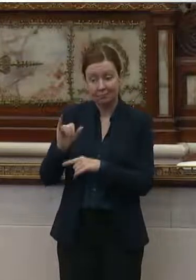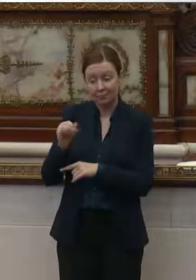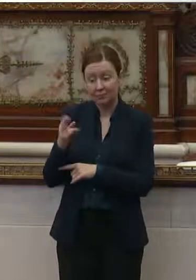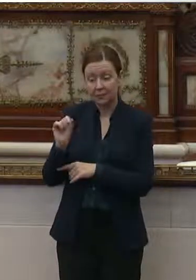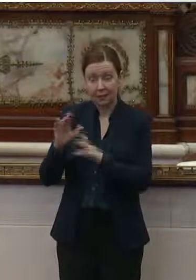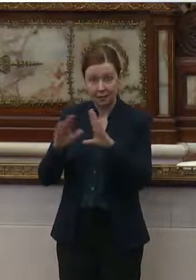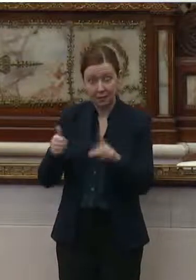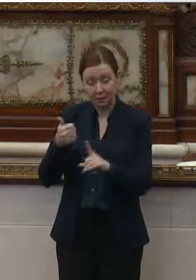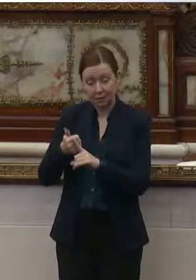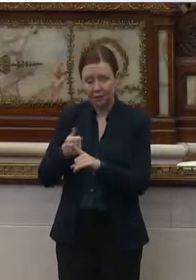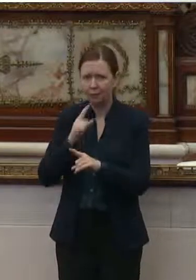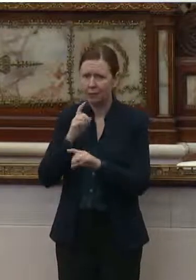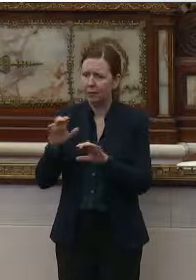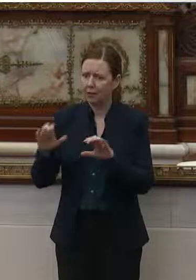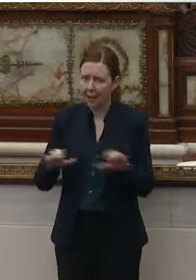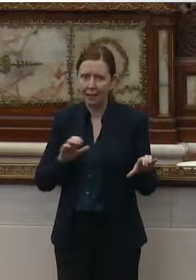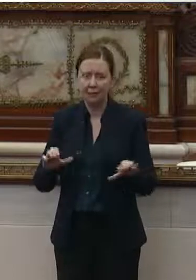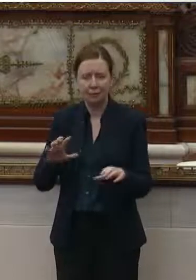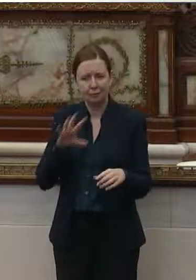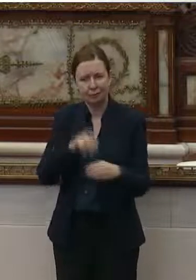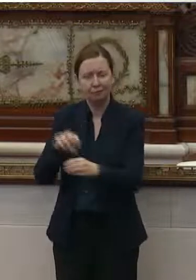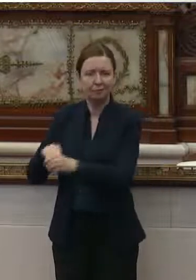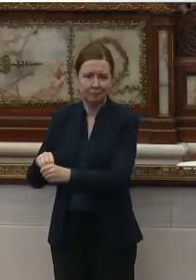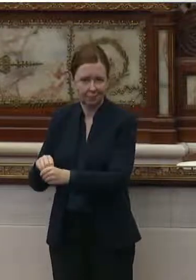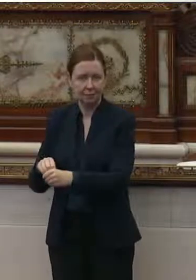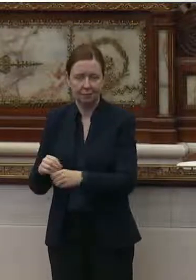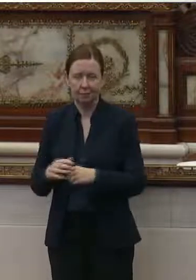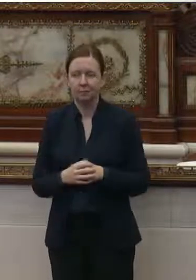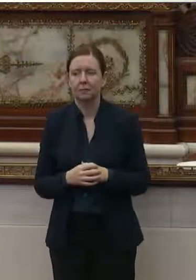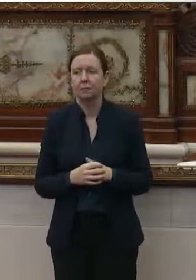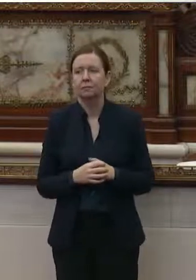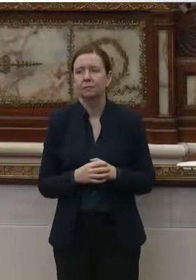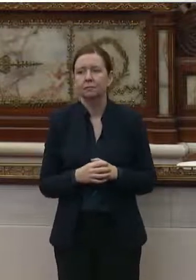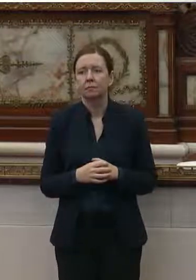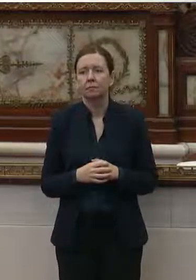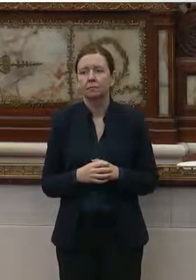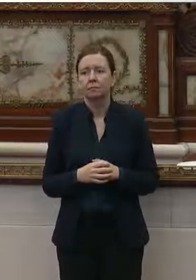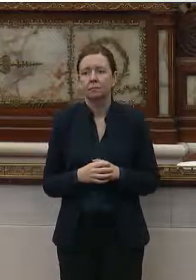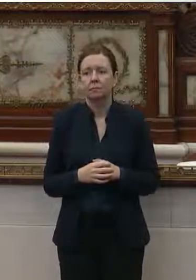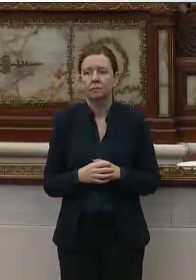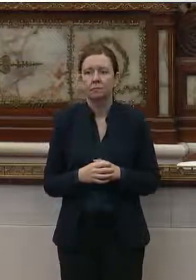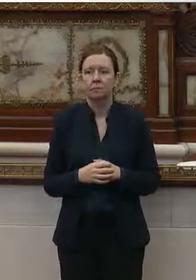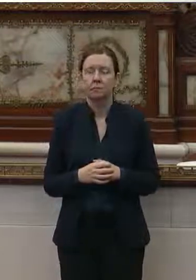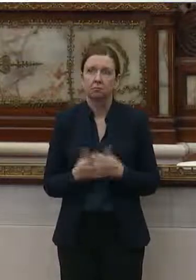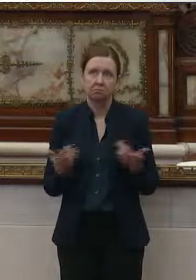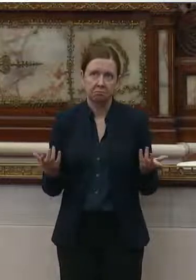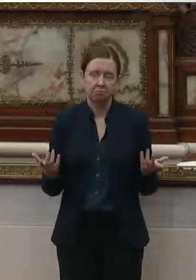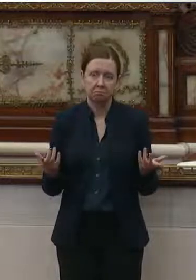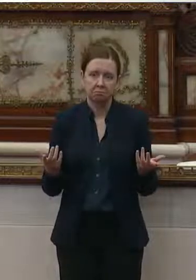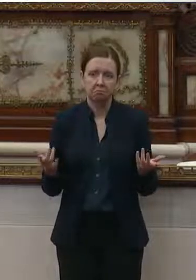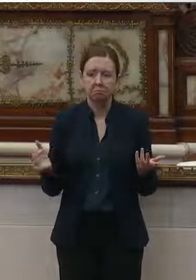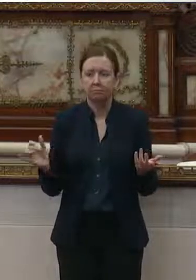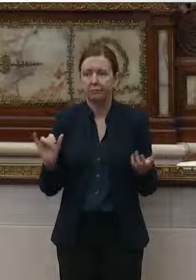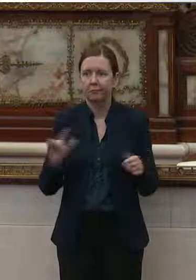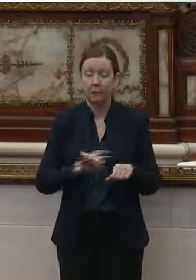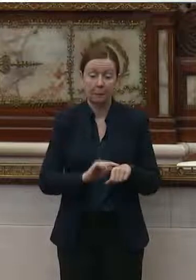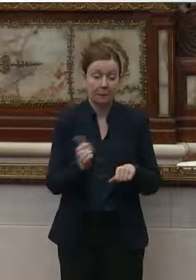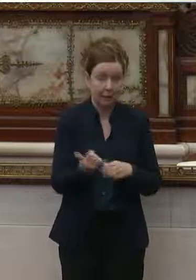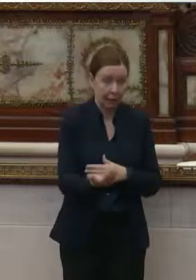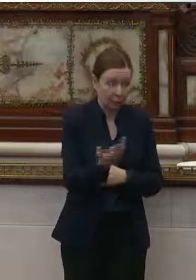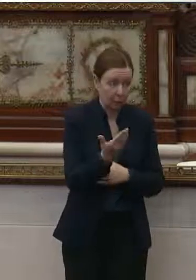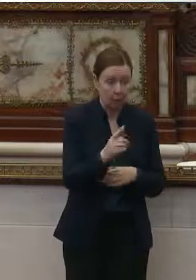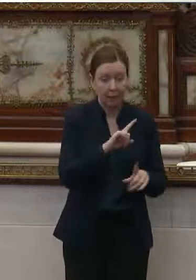I would say from 10 o'clock to 8 o'clock